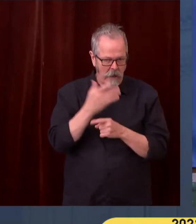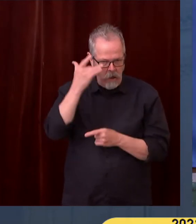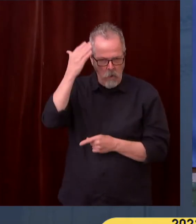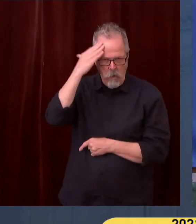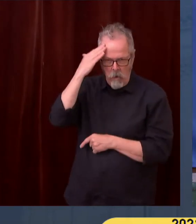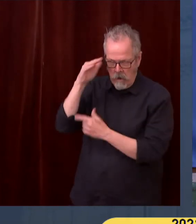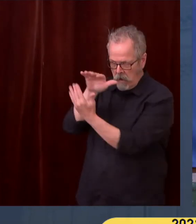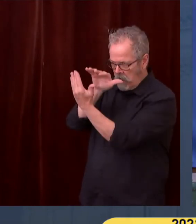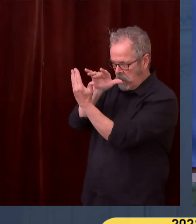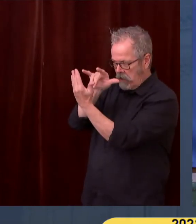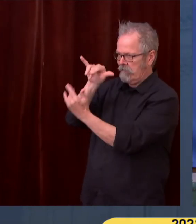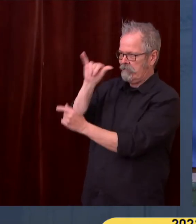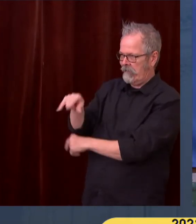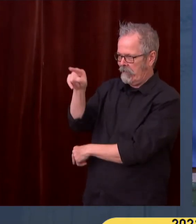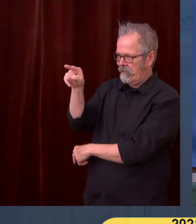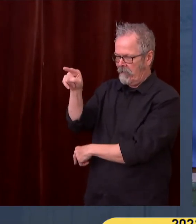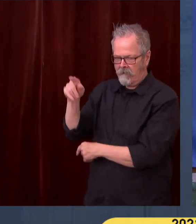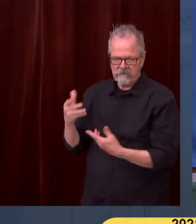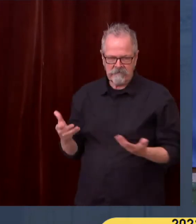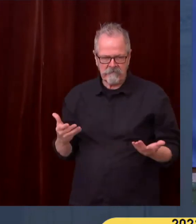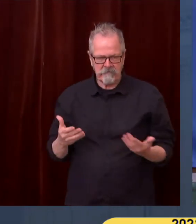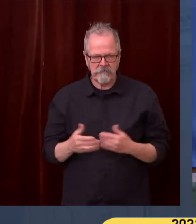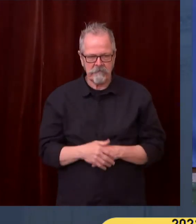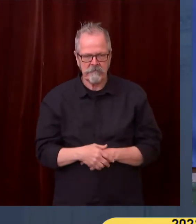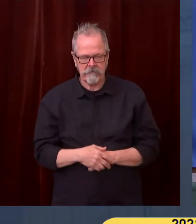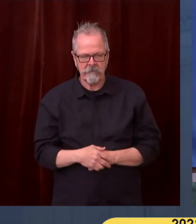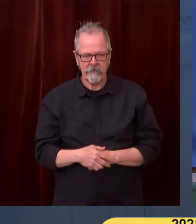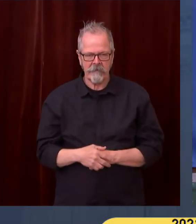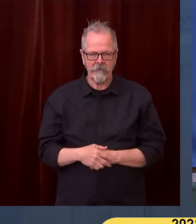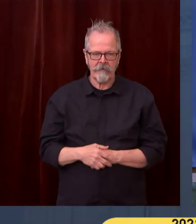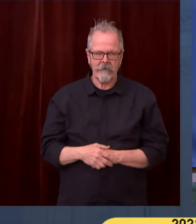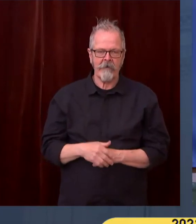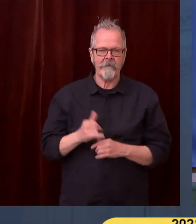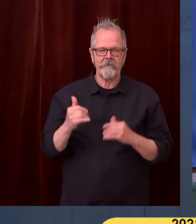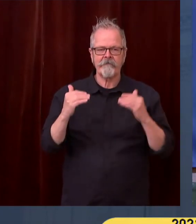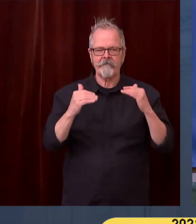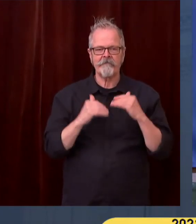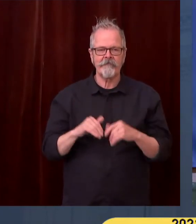All right. Up next, we'll go to Steve McCarron with Como. Go ahead, Steve.